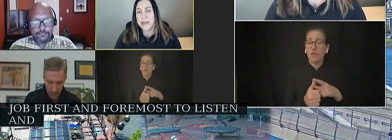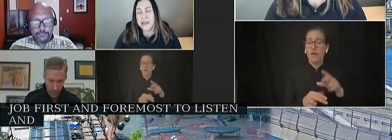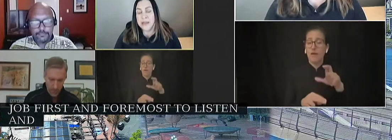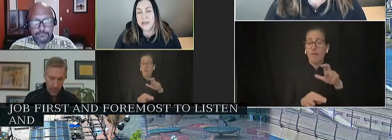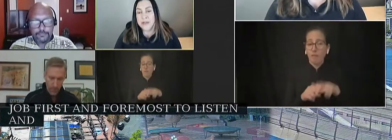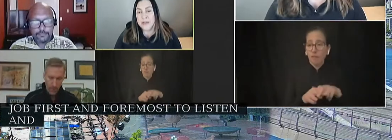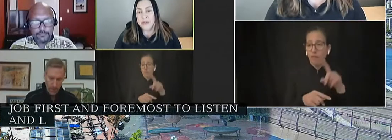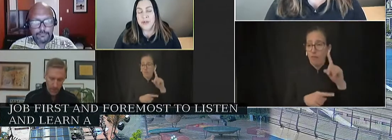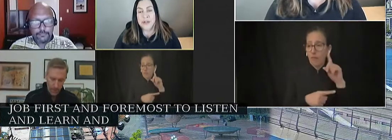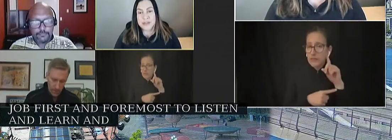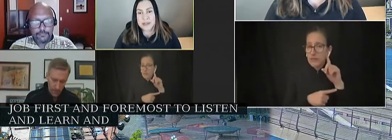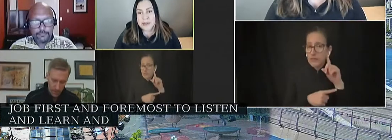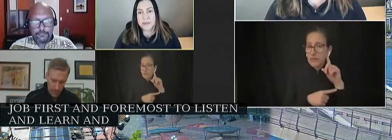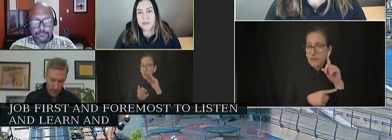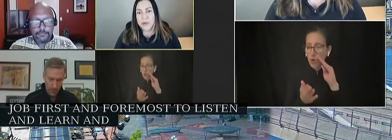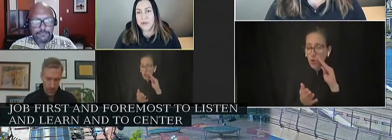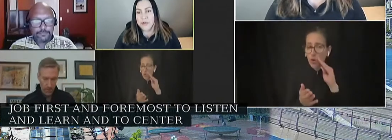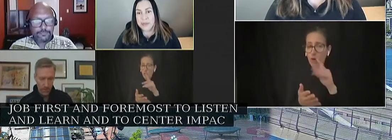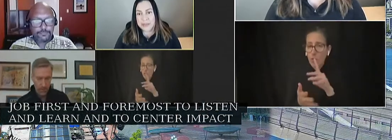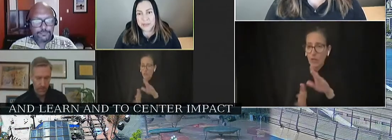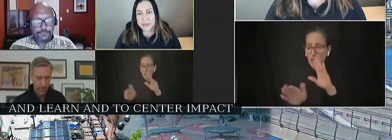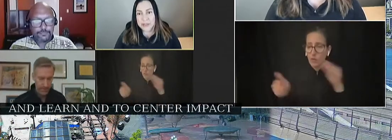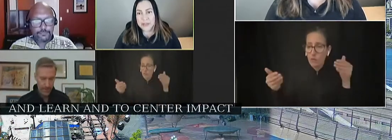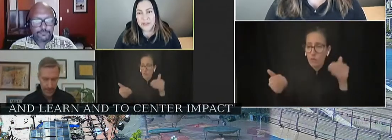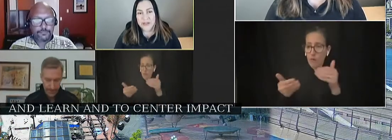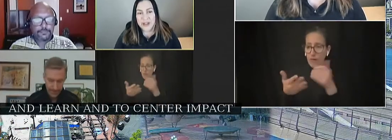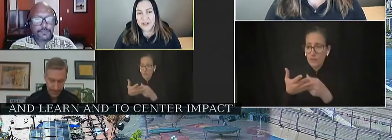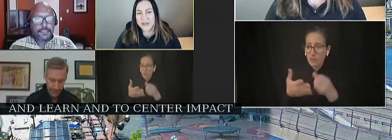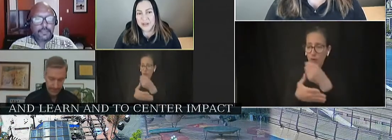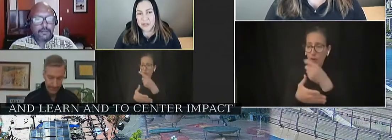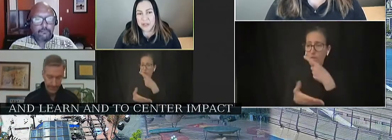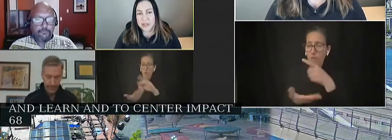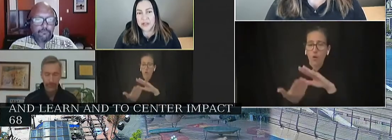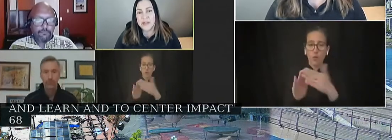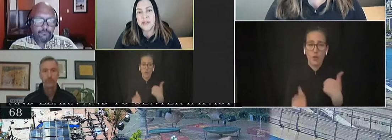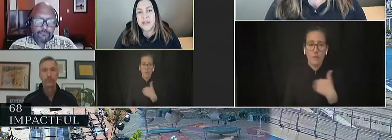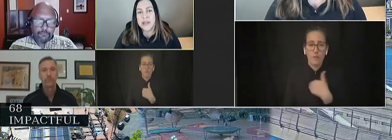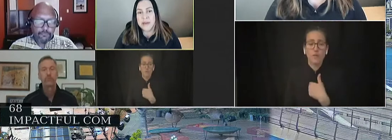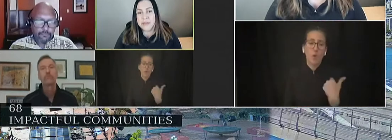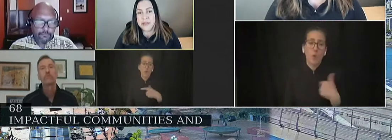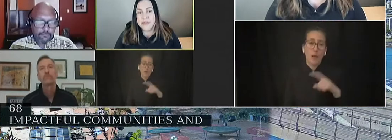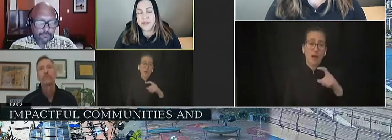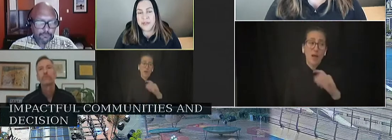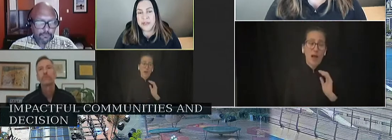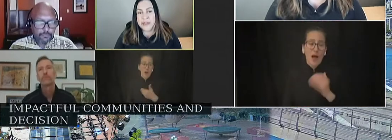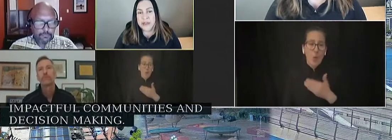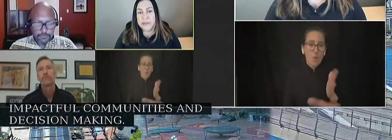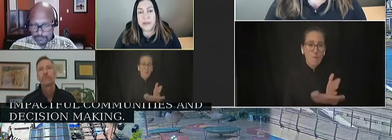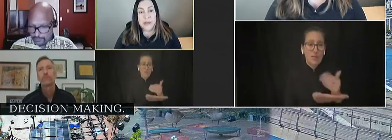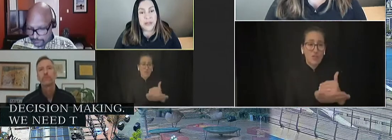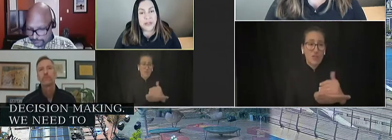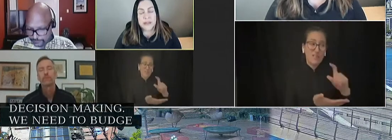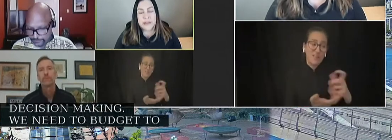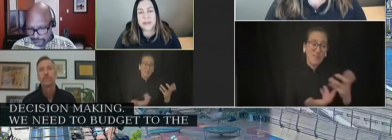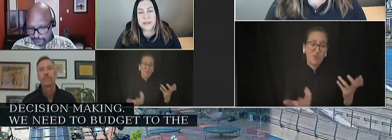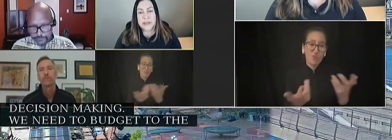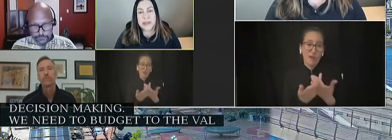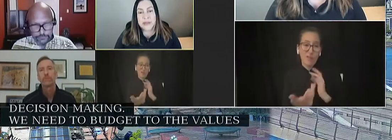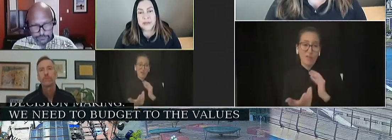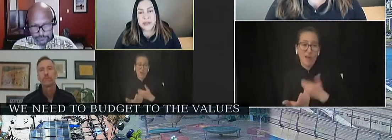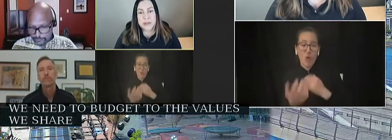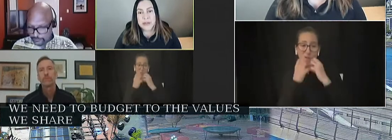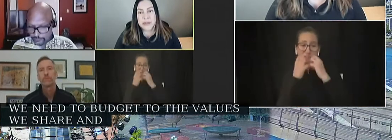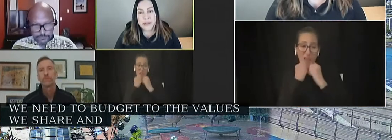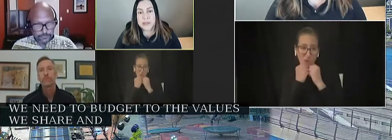making. And you've heard us say before that we need to budget to the values that we share and meaningfully and authentically